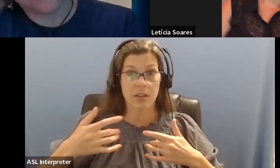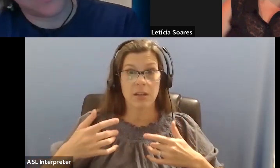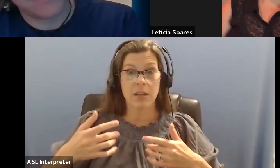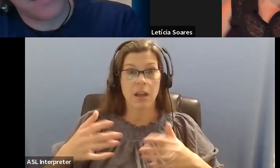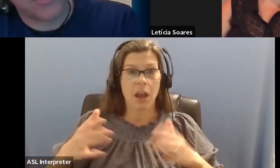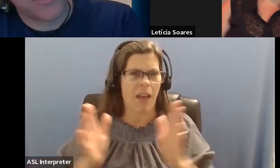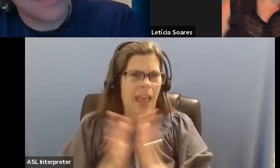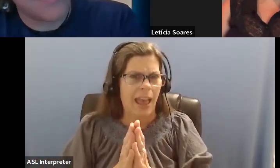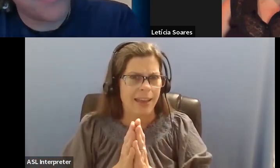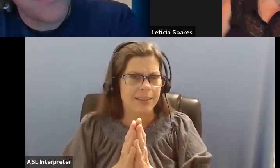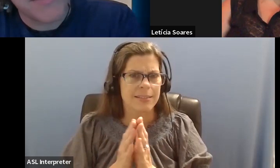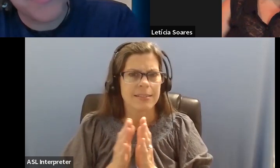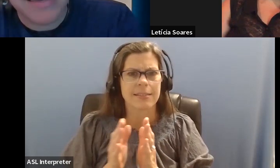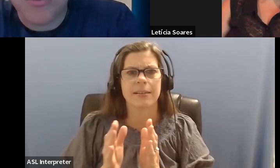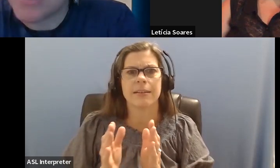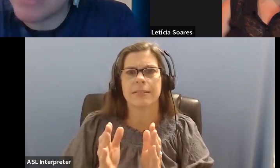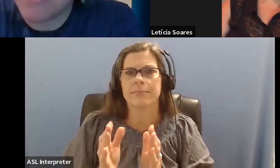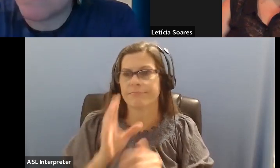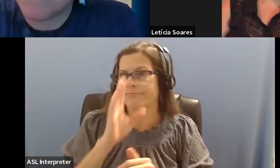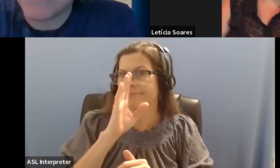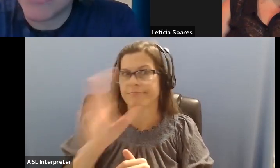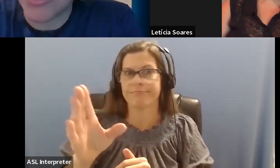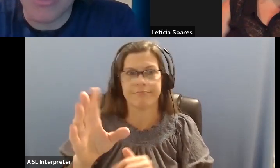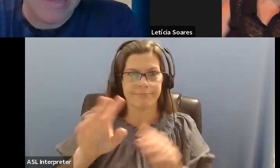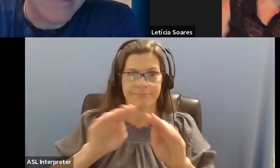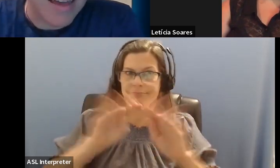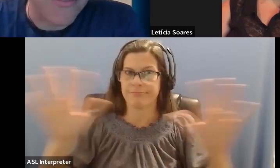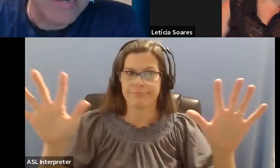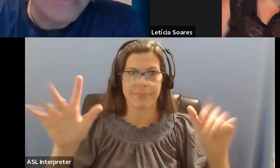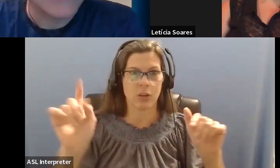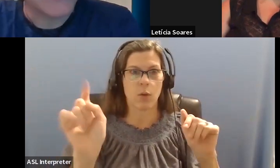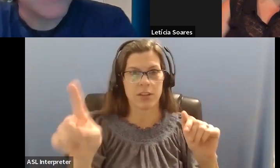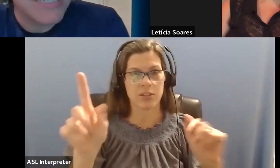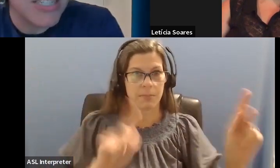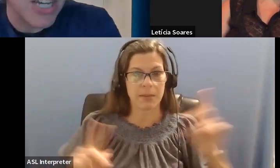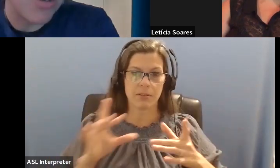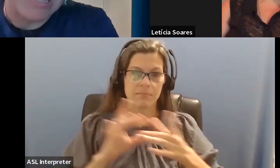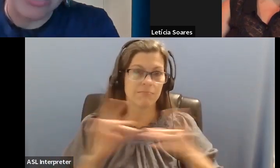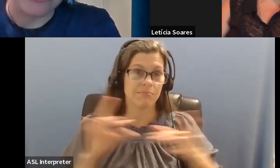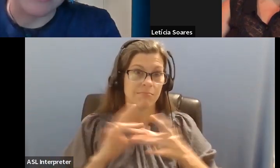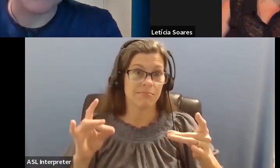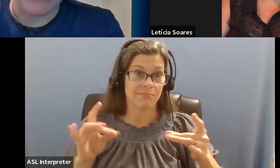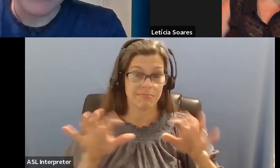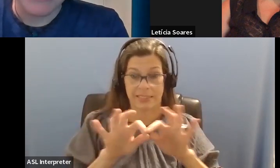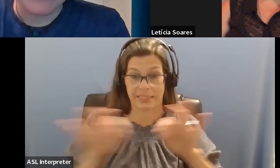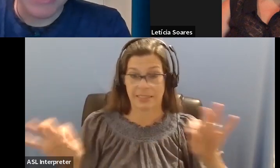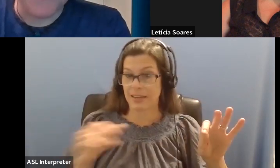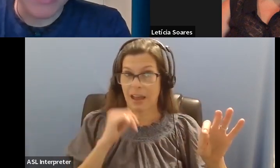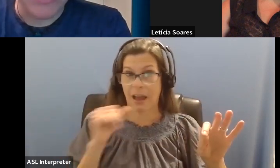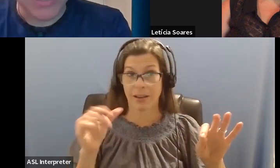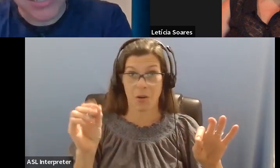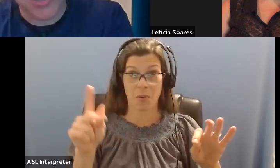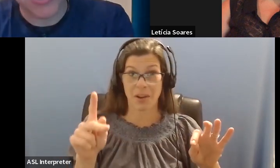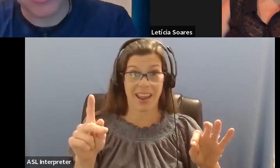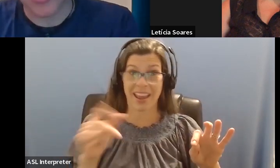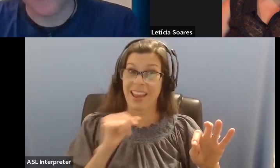invasive questions or say some people say some really not okay stuff. And sometimes they're just genuinely curious, but, um,